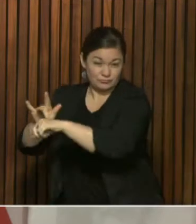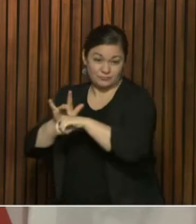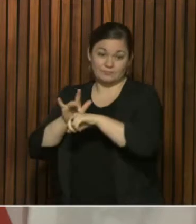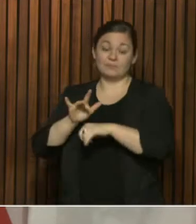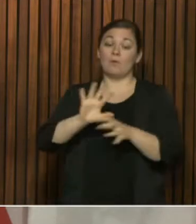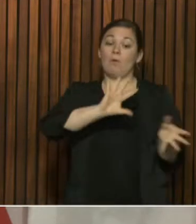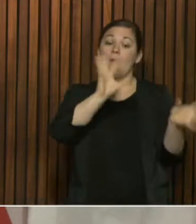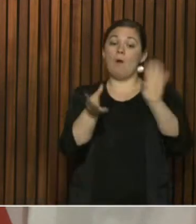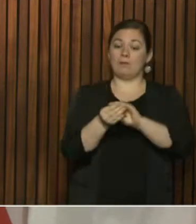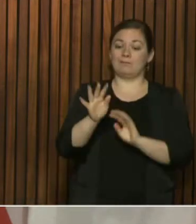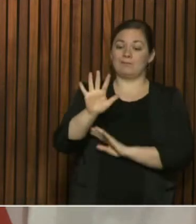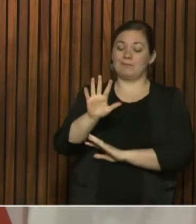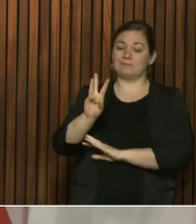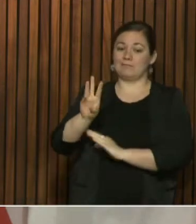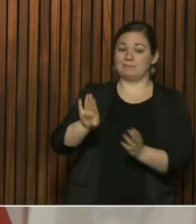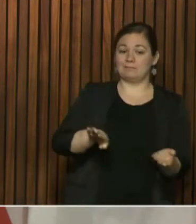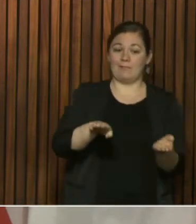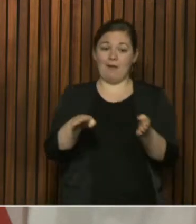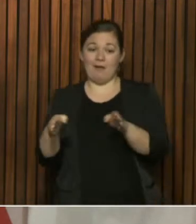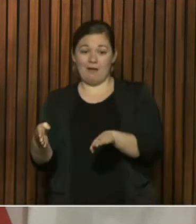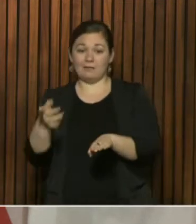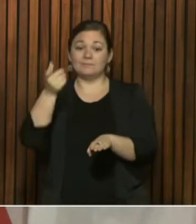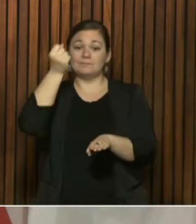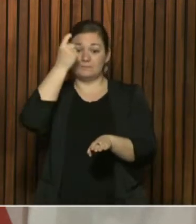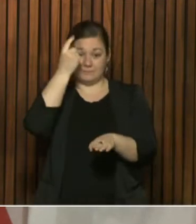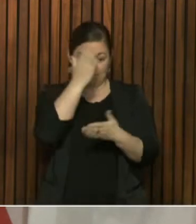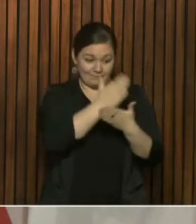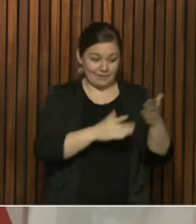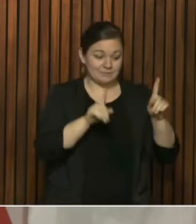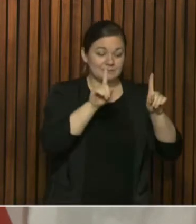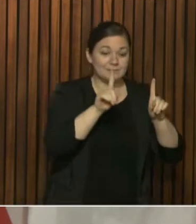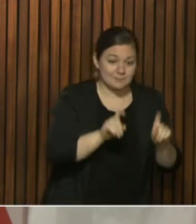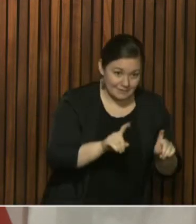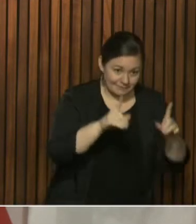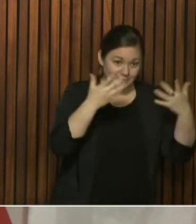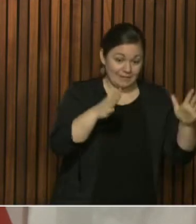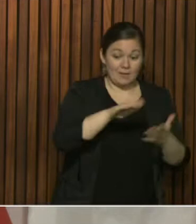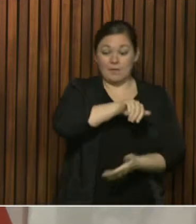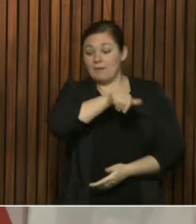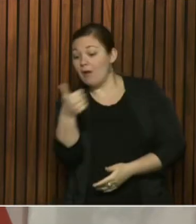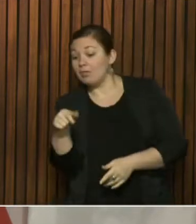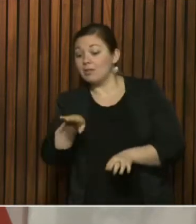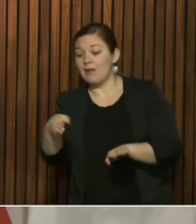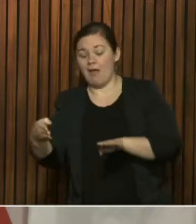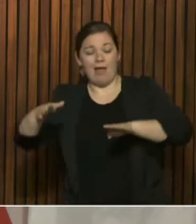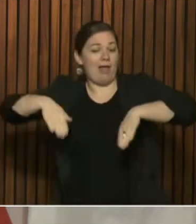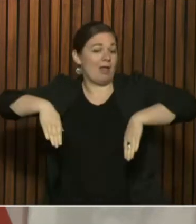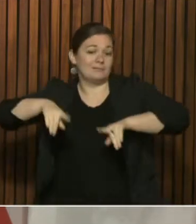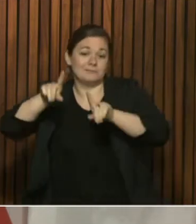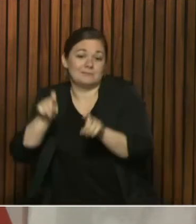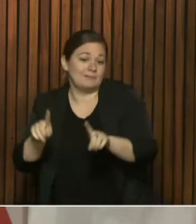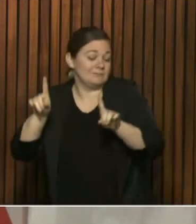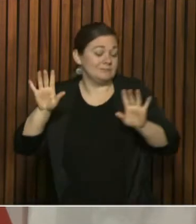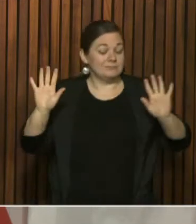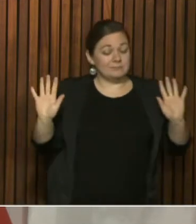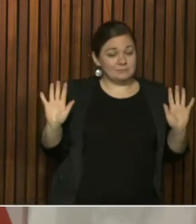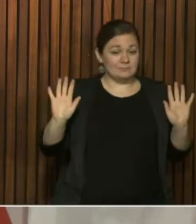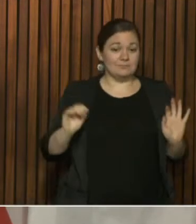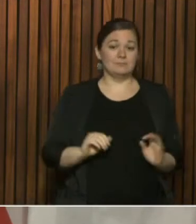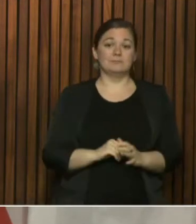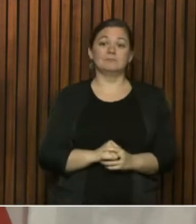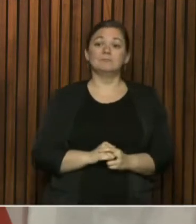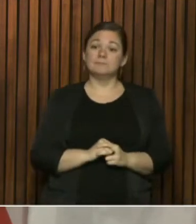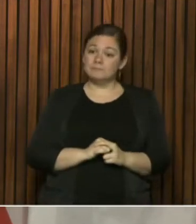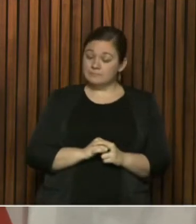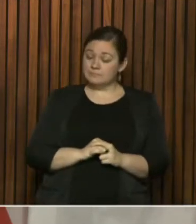We are at about 1,624 resolved cases, which is going up. It's